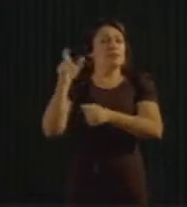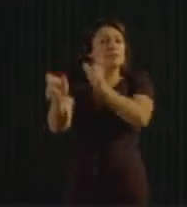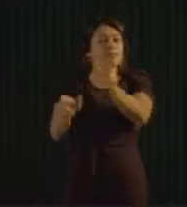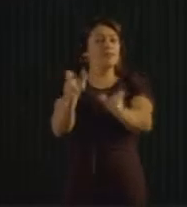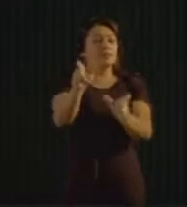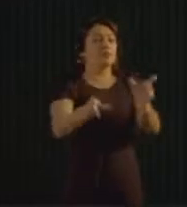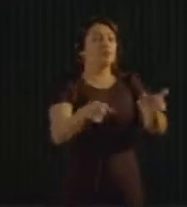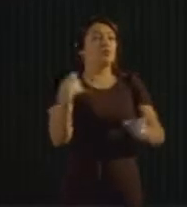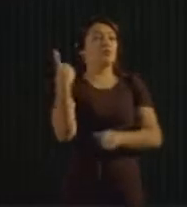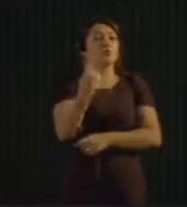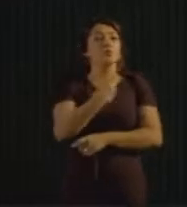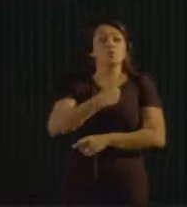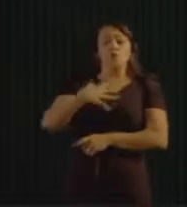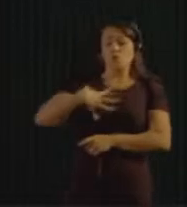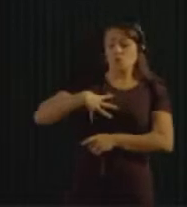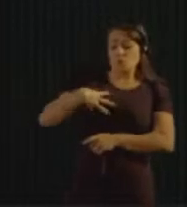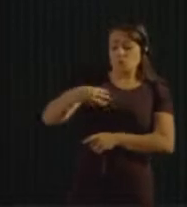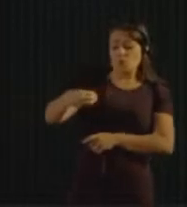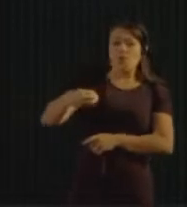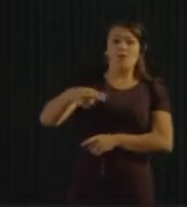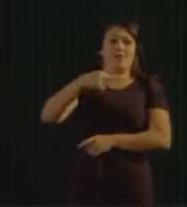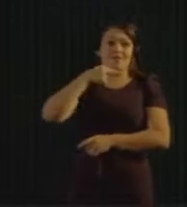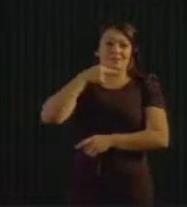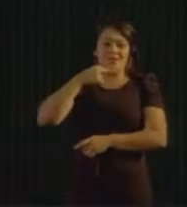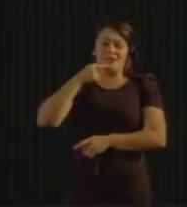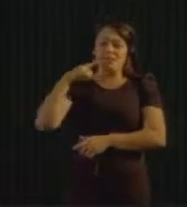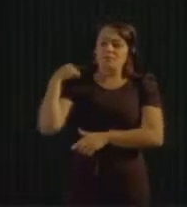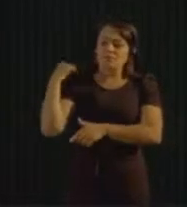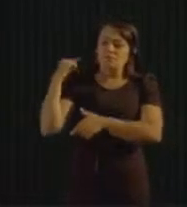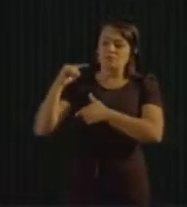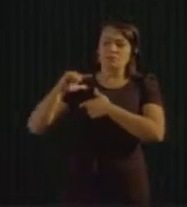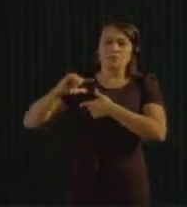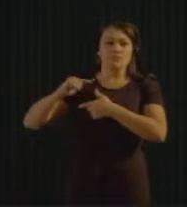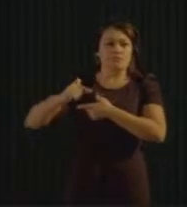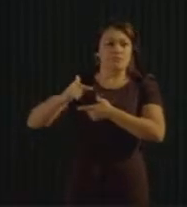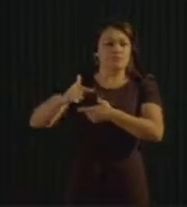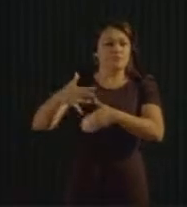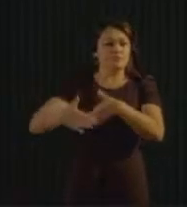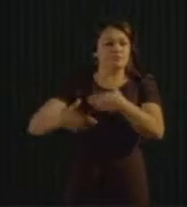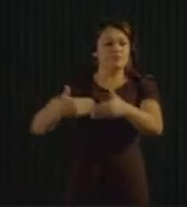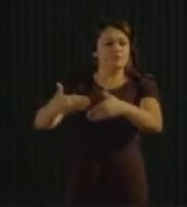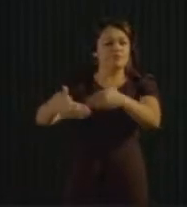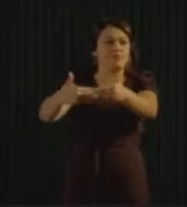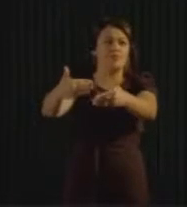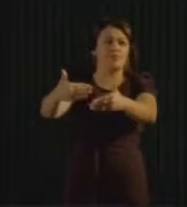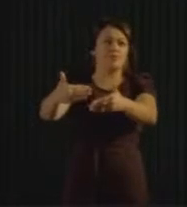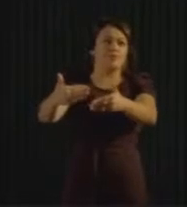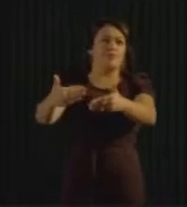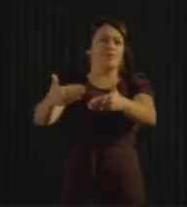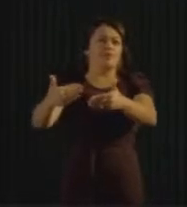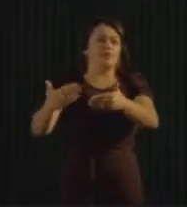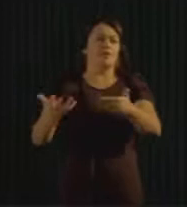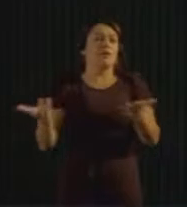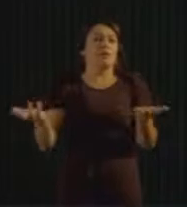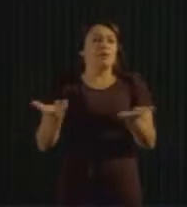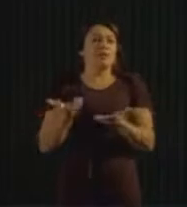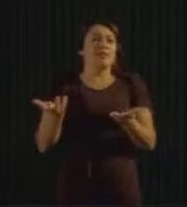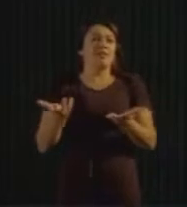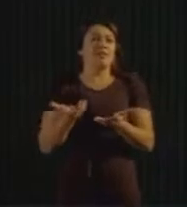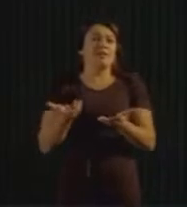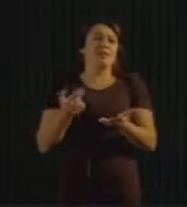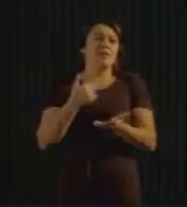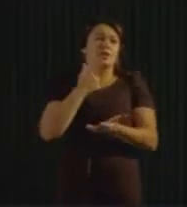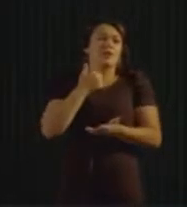swim in toxic oceans. They should not breathe for us. And there is no way, because there is always